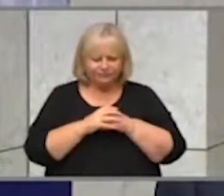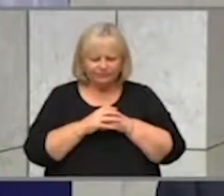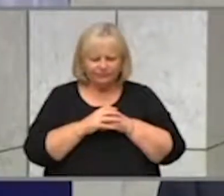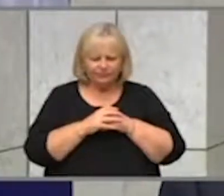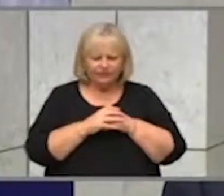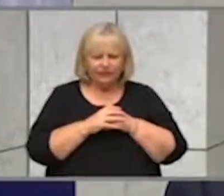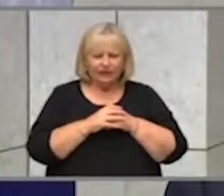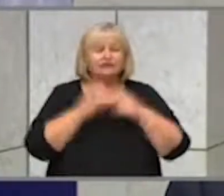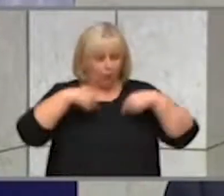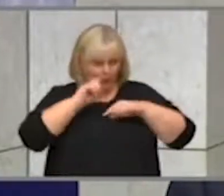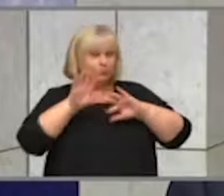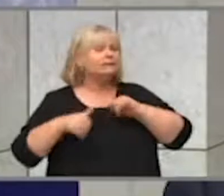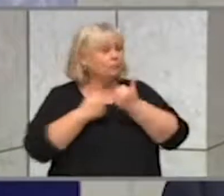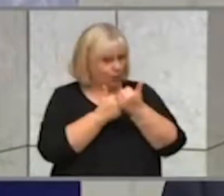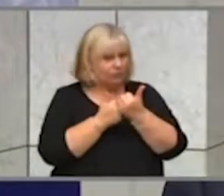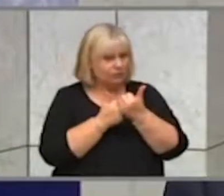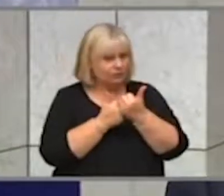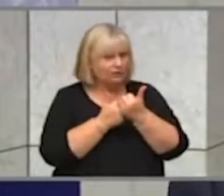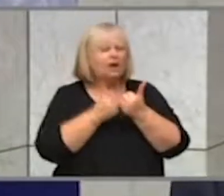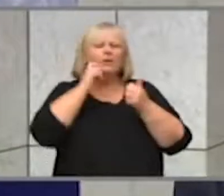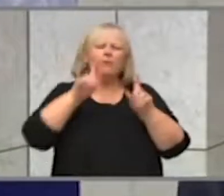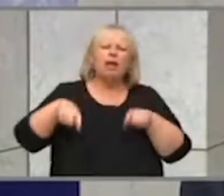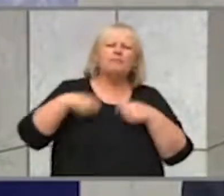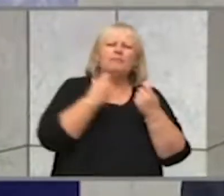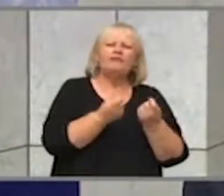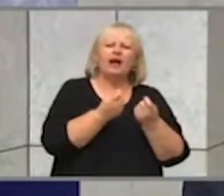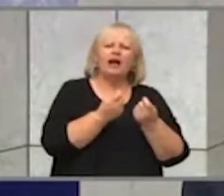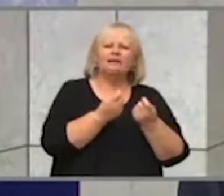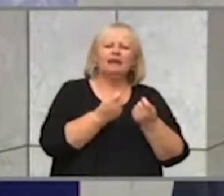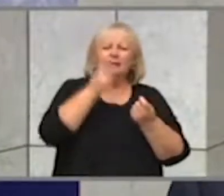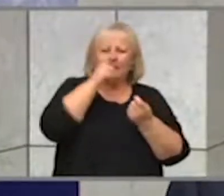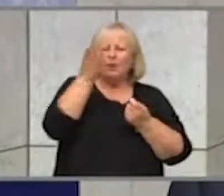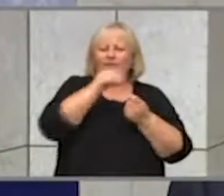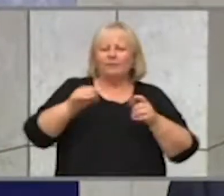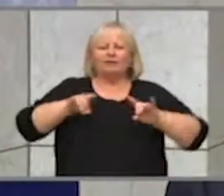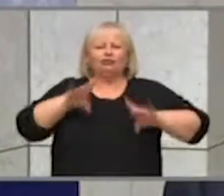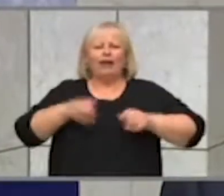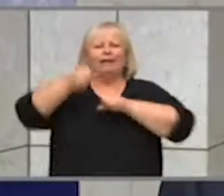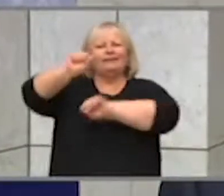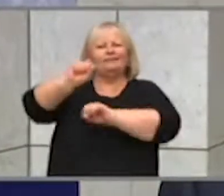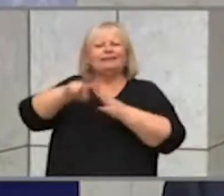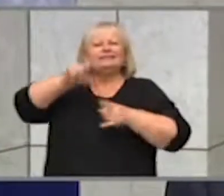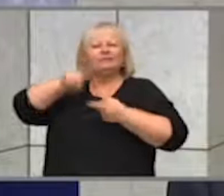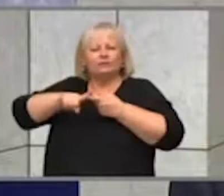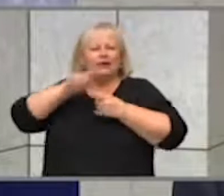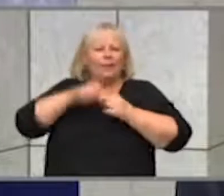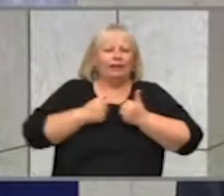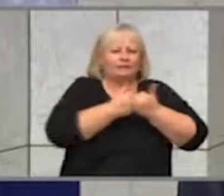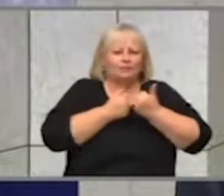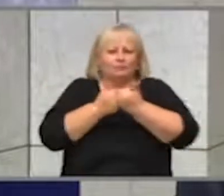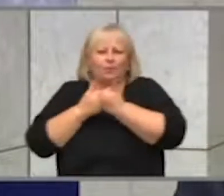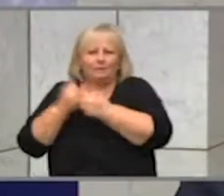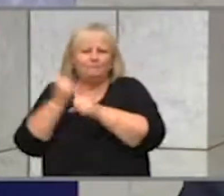We will be supporting them also by providing members of the Australian Defence Force to assist in the